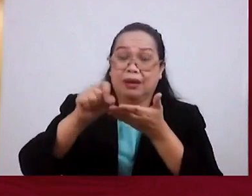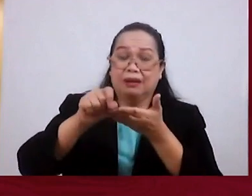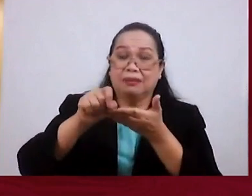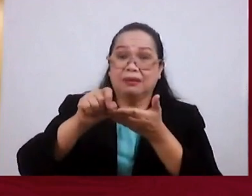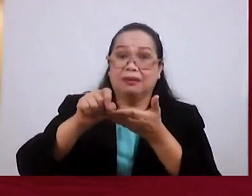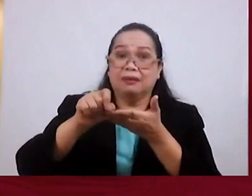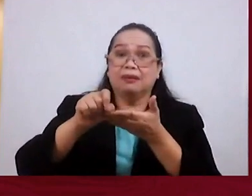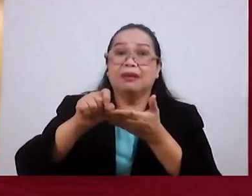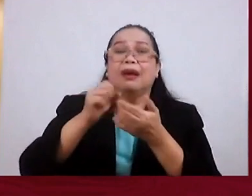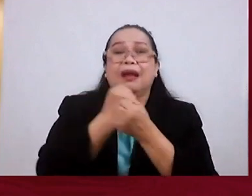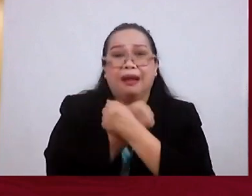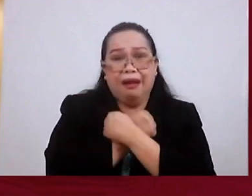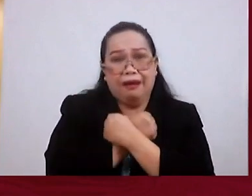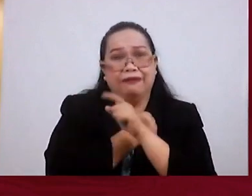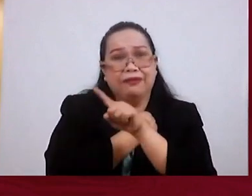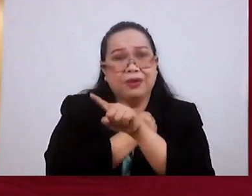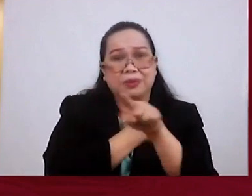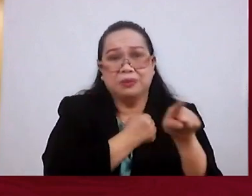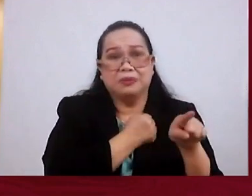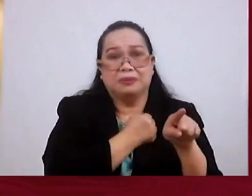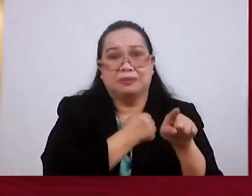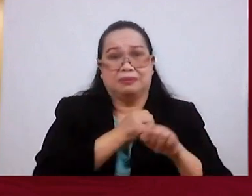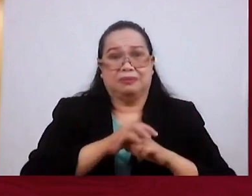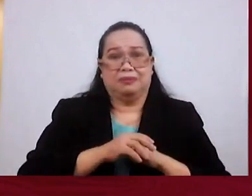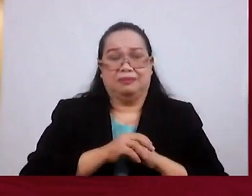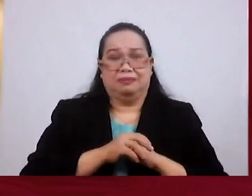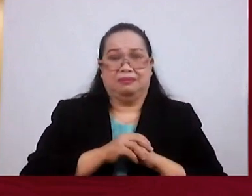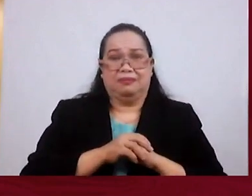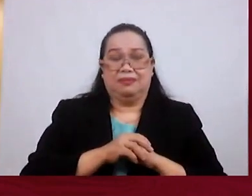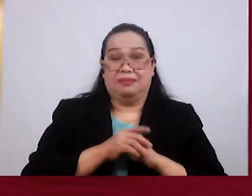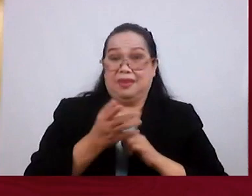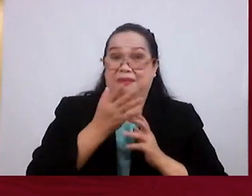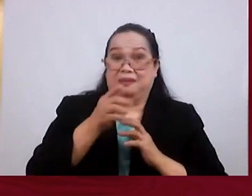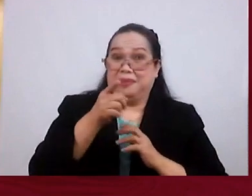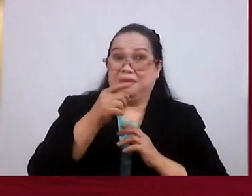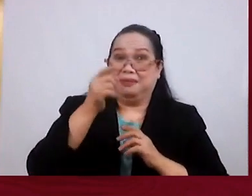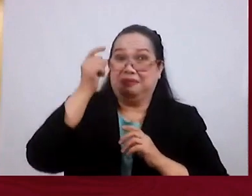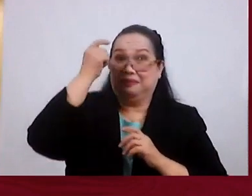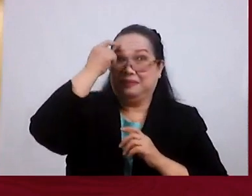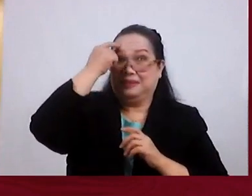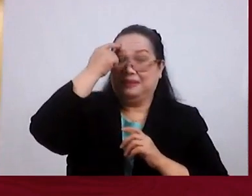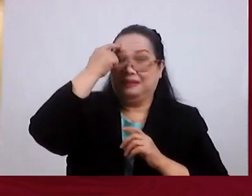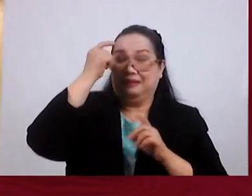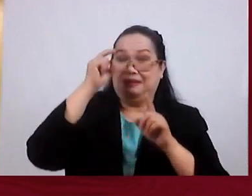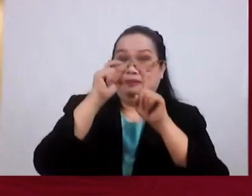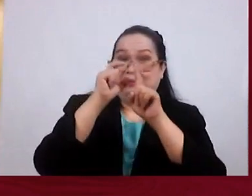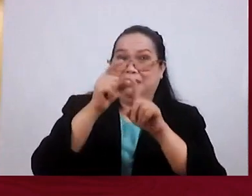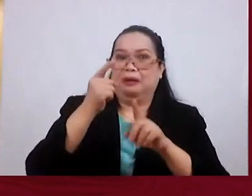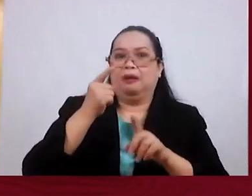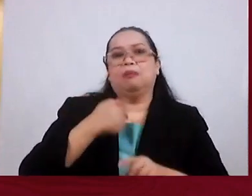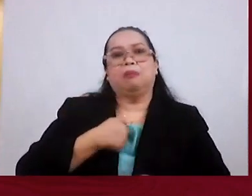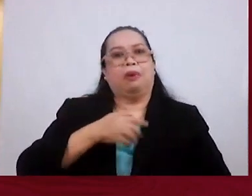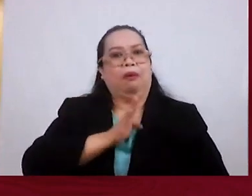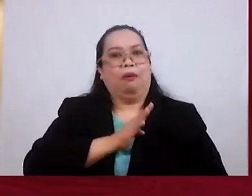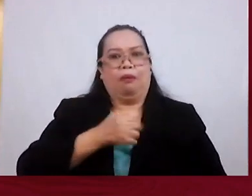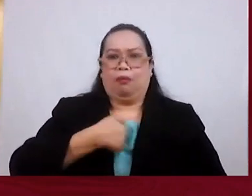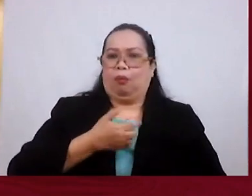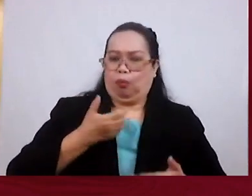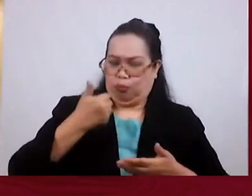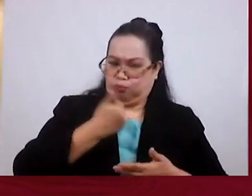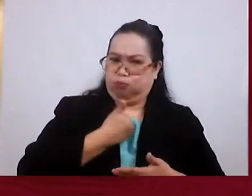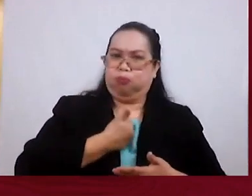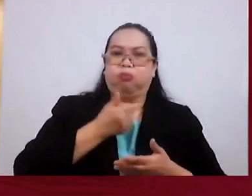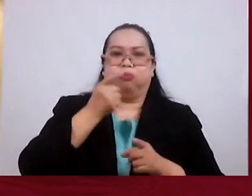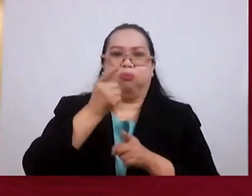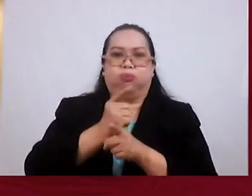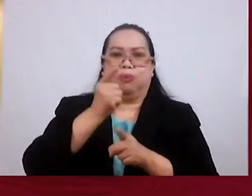love. I hope you're not saying we are speaking here self-righteously. I am letting the passage